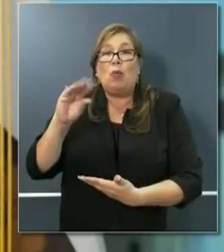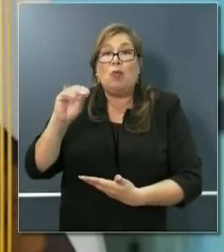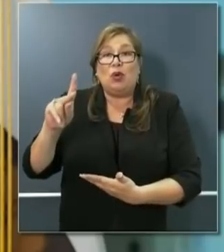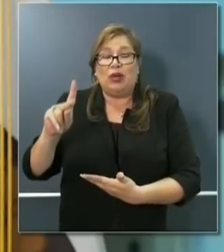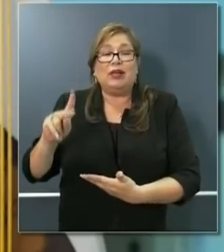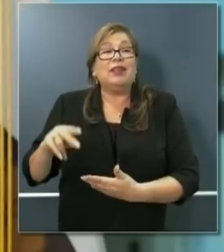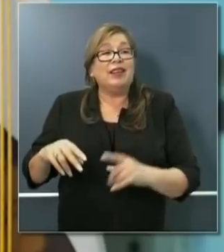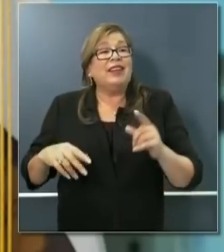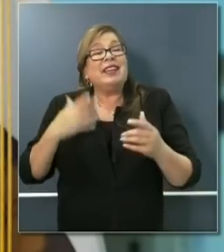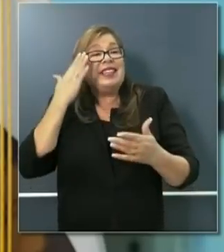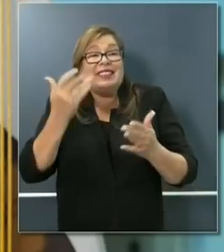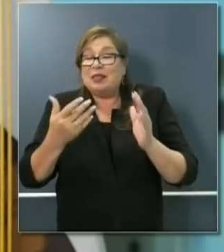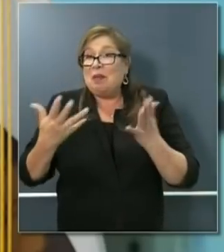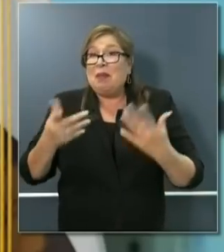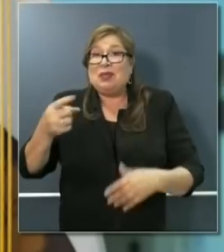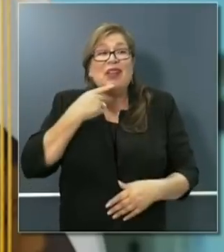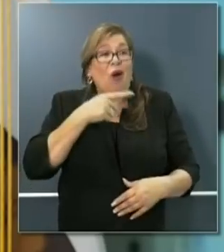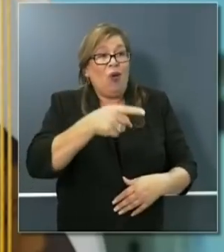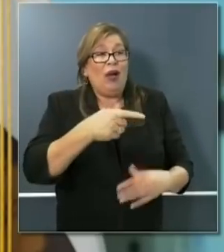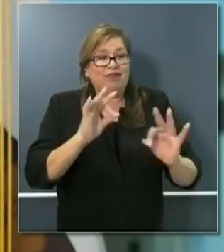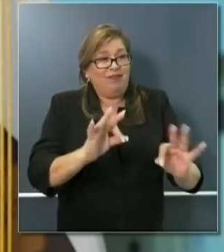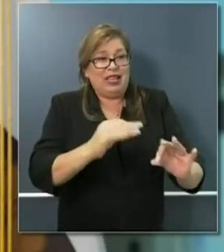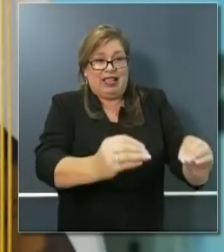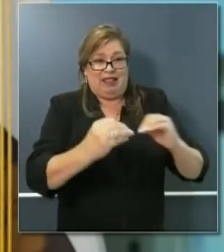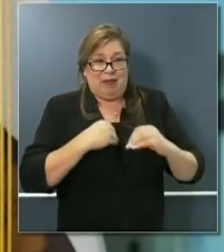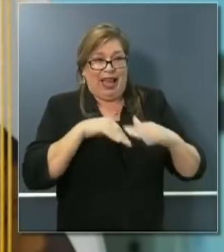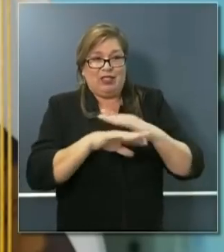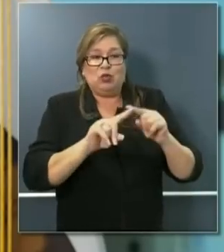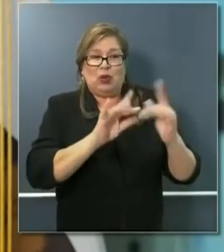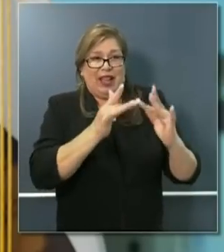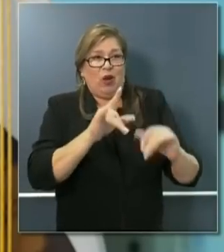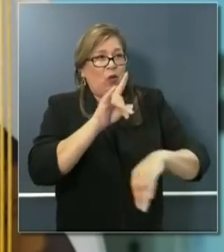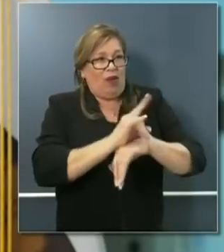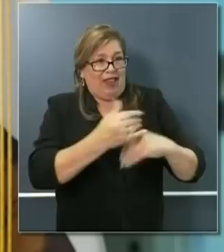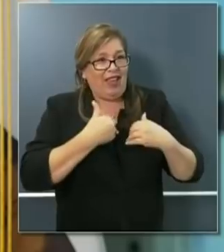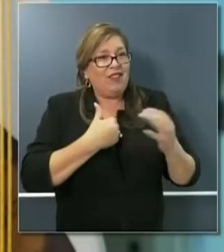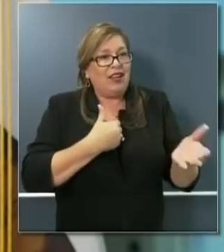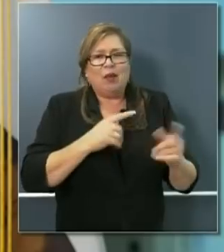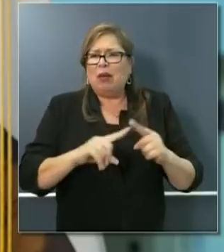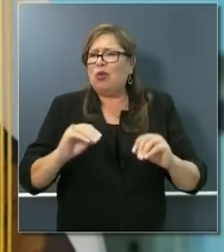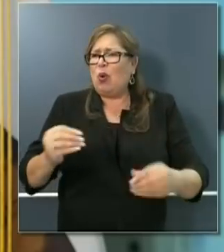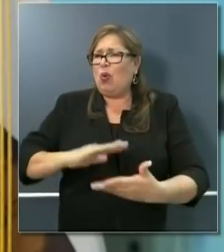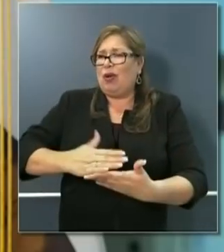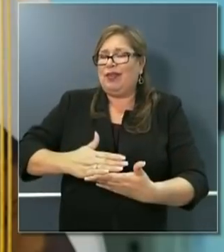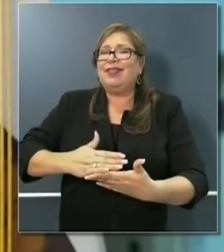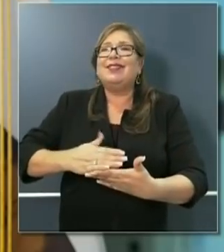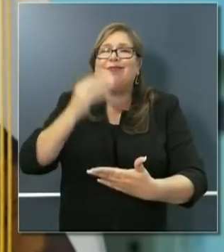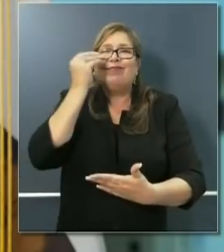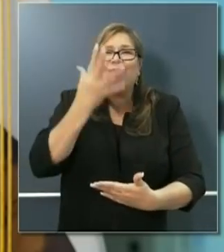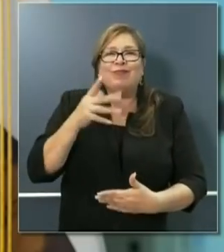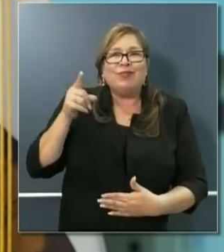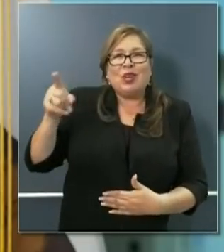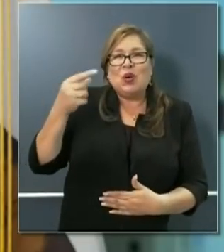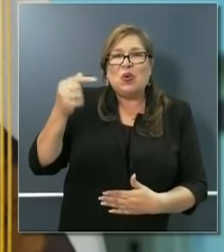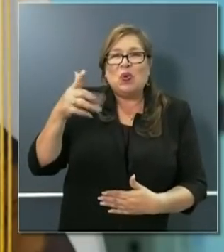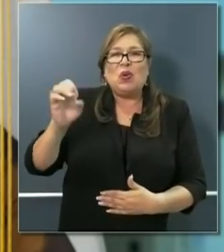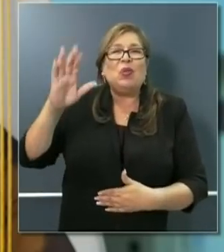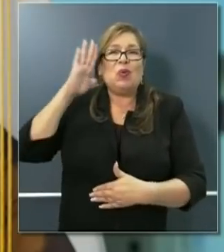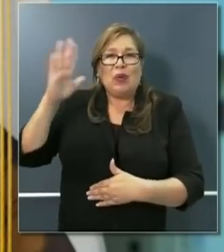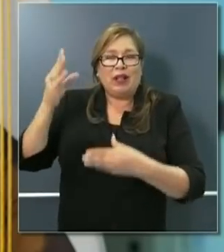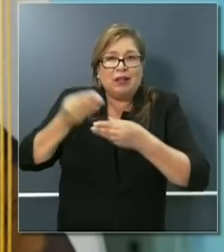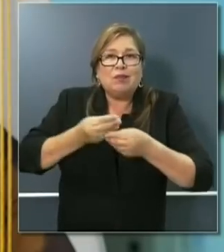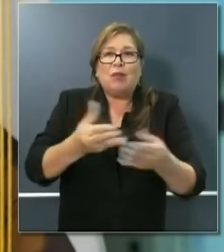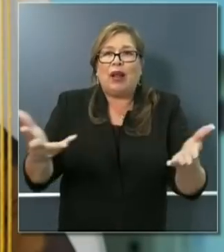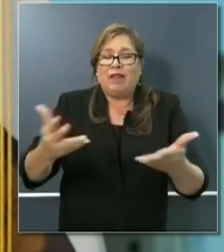access to the Internet now, but I don't have anything to connect. And so they will be providing those Chromebooks in